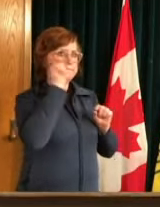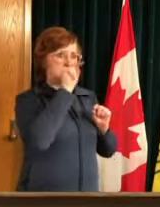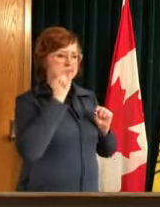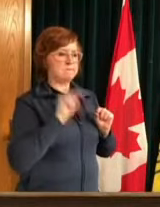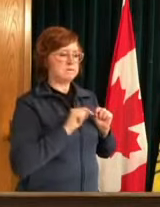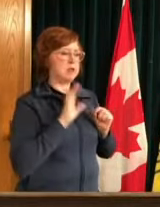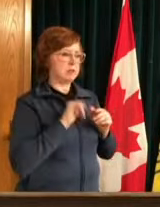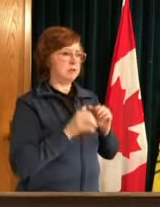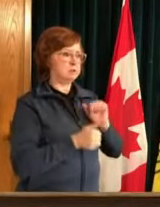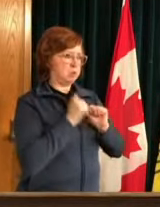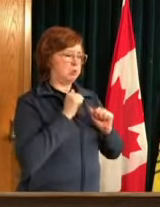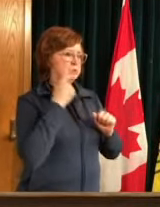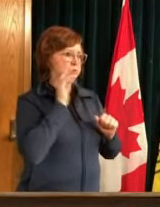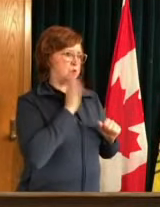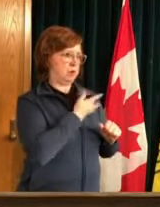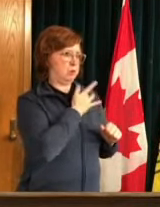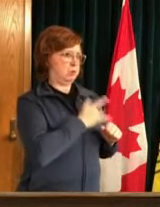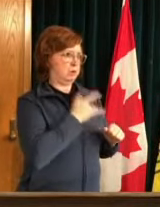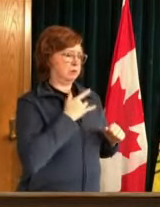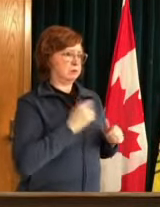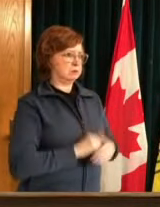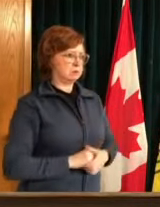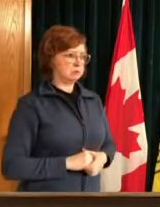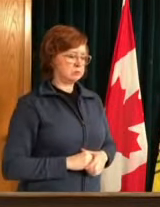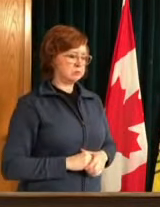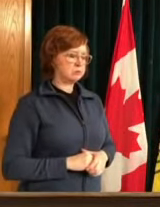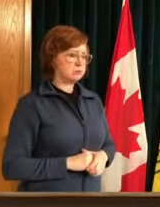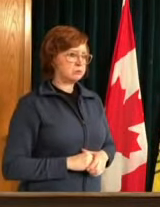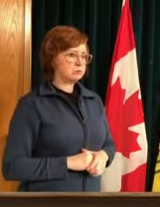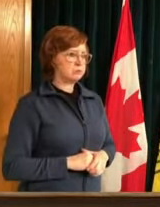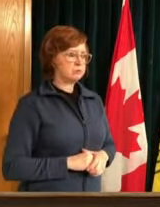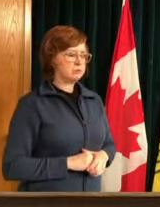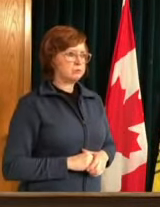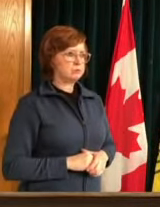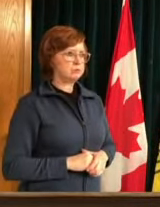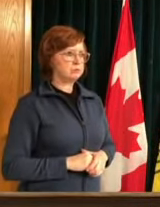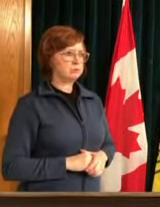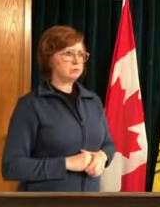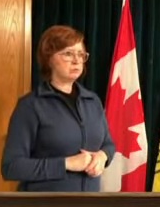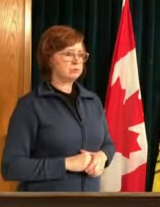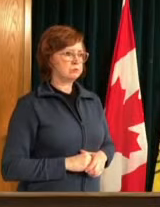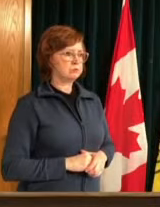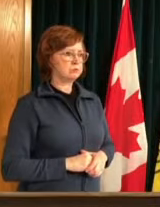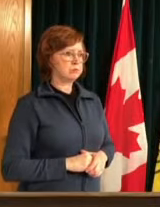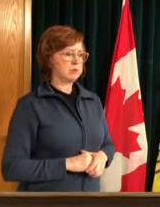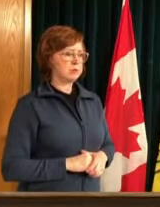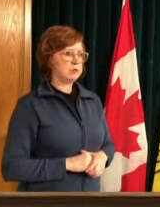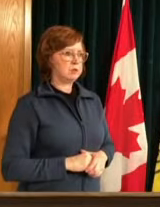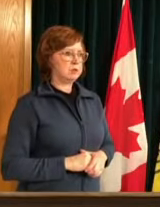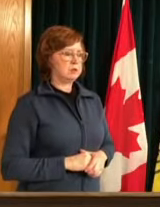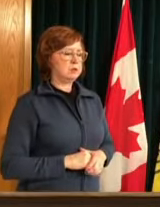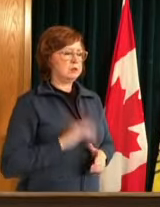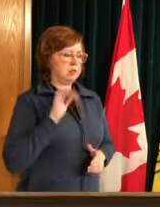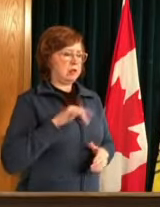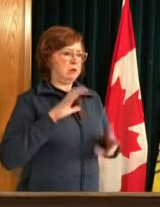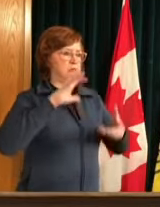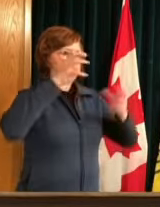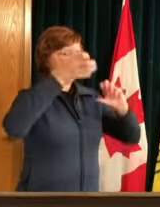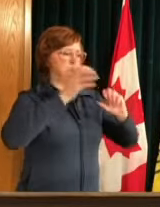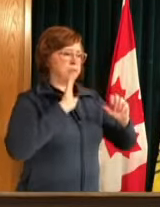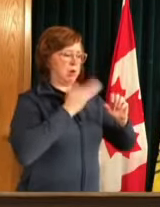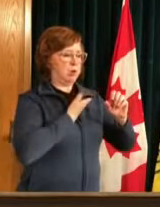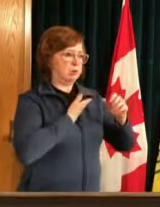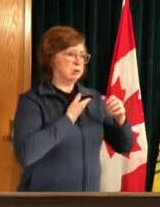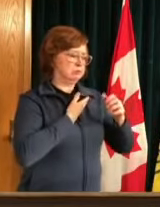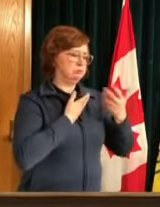locations here in the province so you know this is just another example of uh of an erratic uh delivery schedule and a reduced delivery